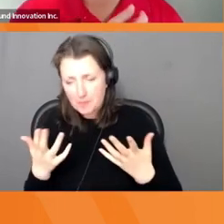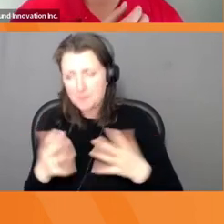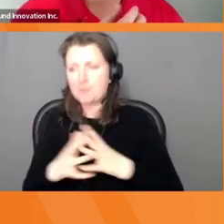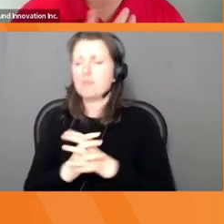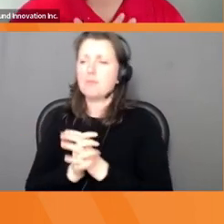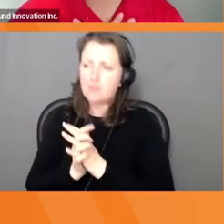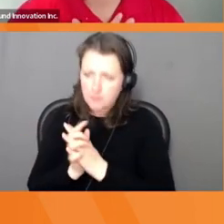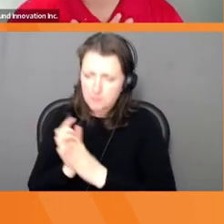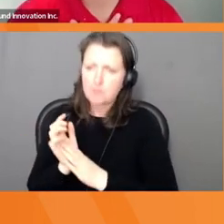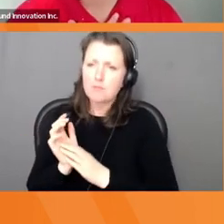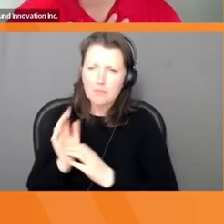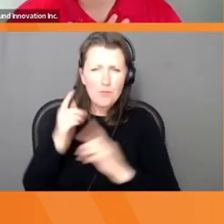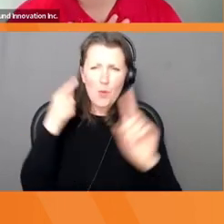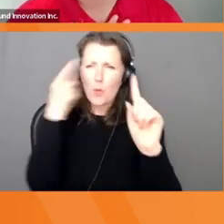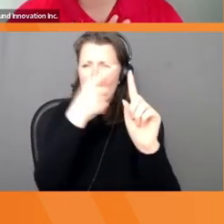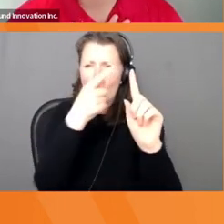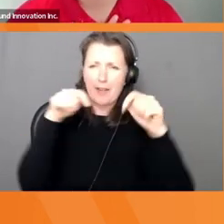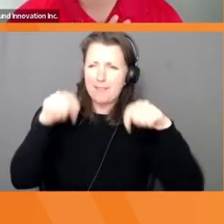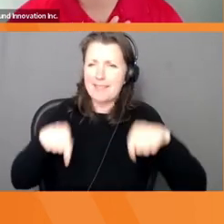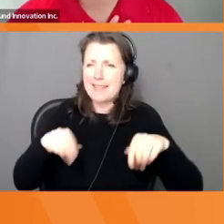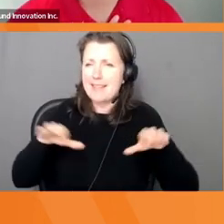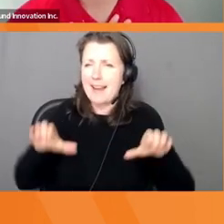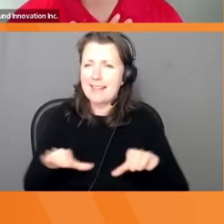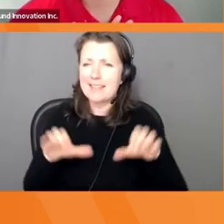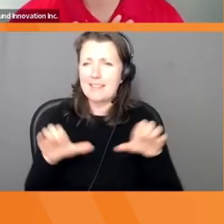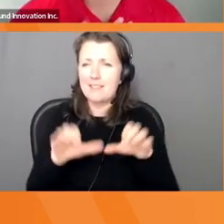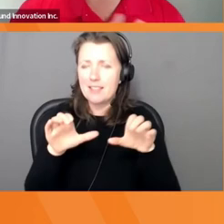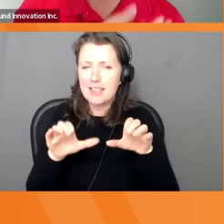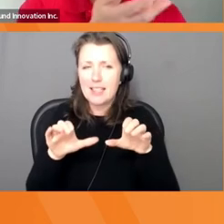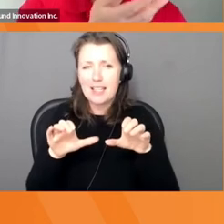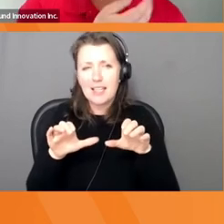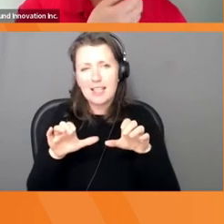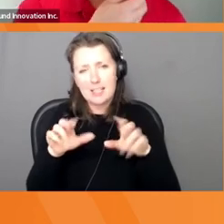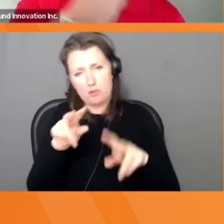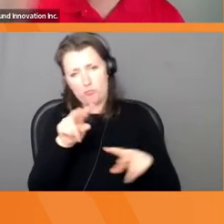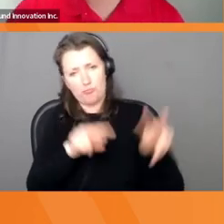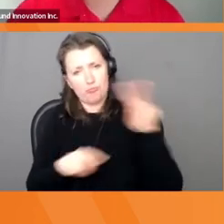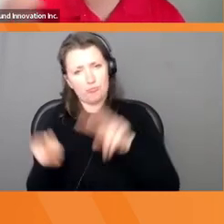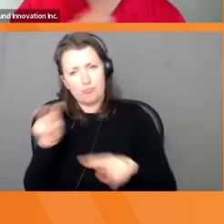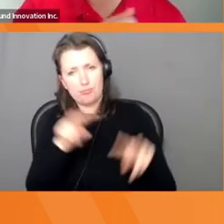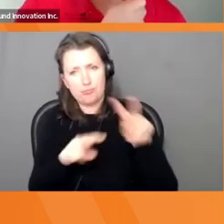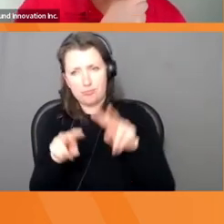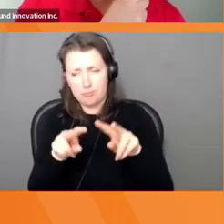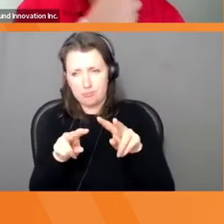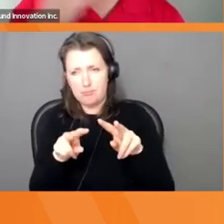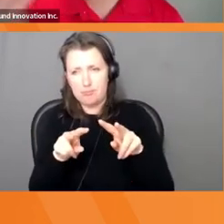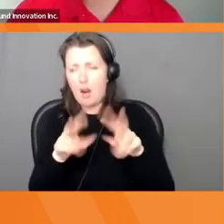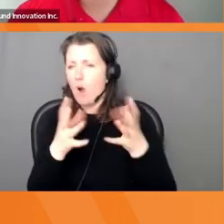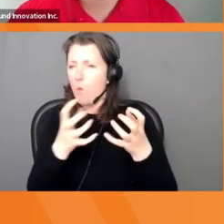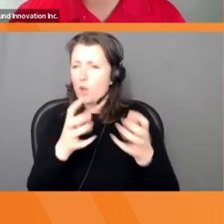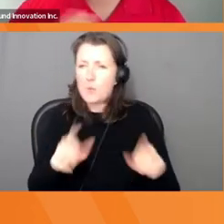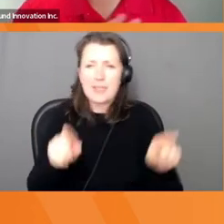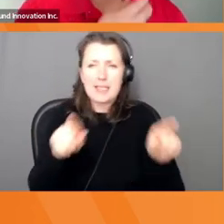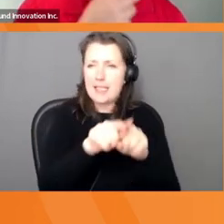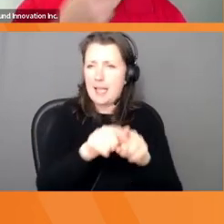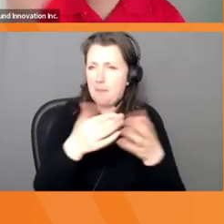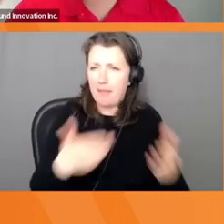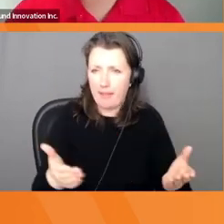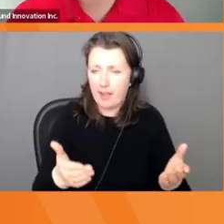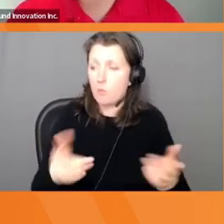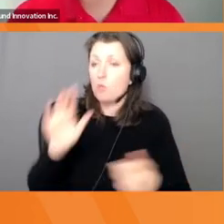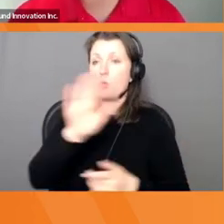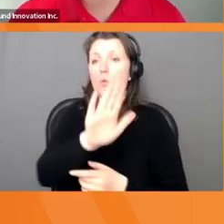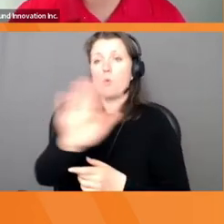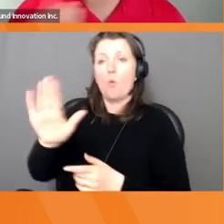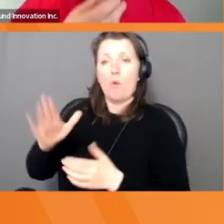lot of insight and right. And we just needed a bit of time to look at this, right? Think about this with your customers doing it at work, observing